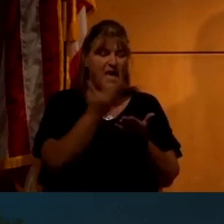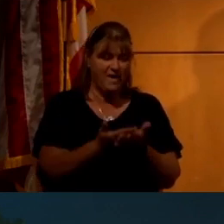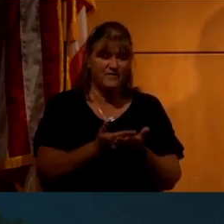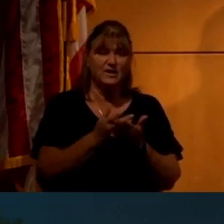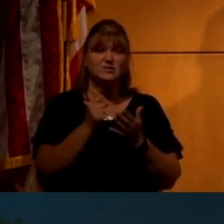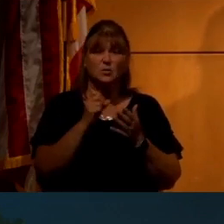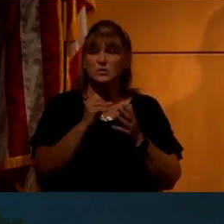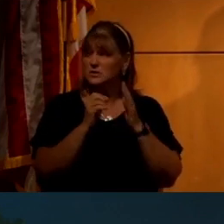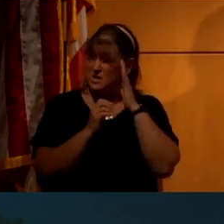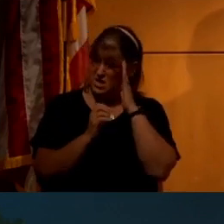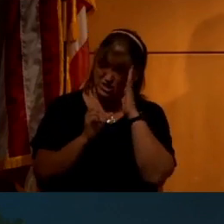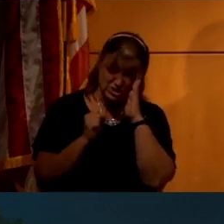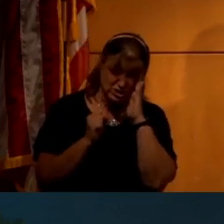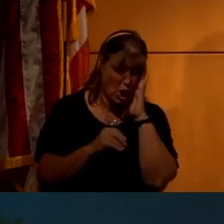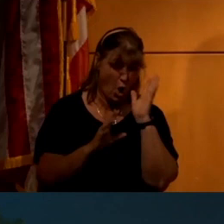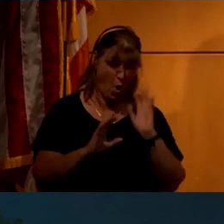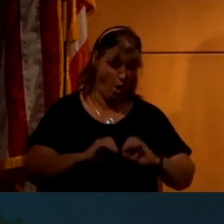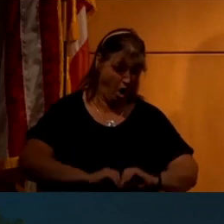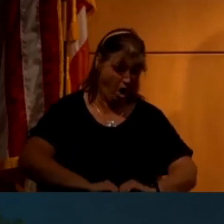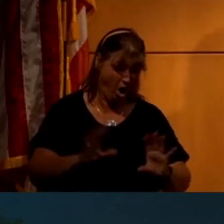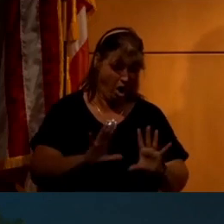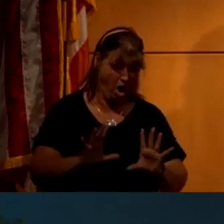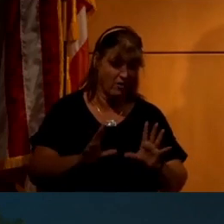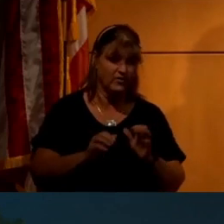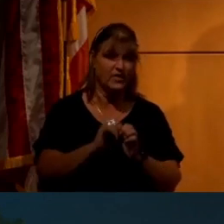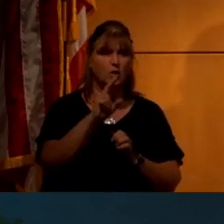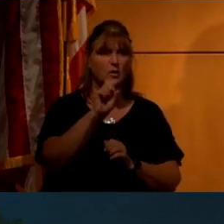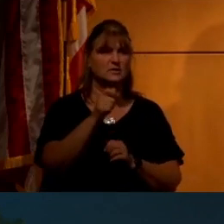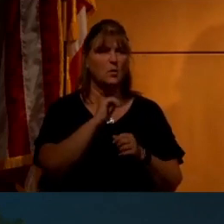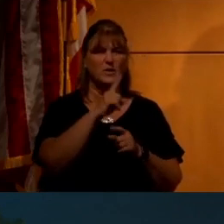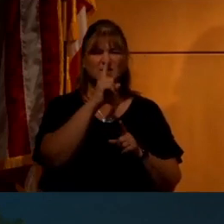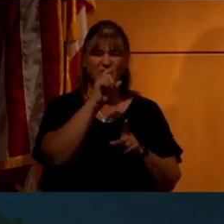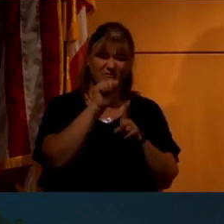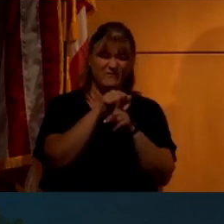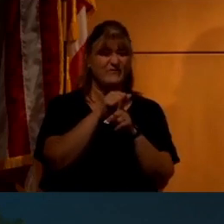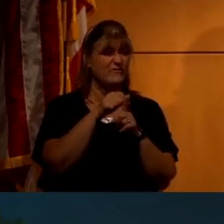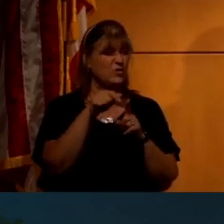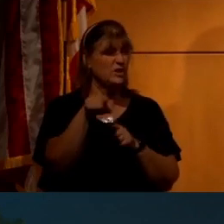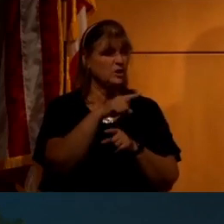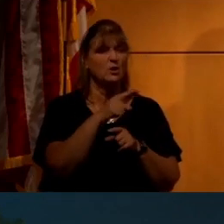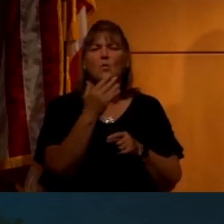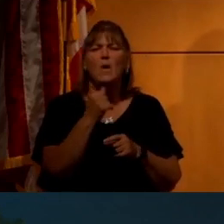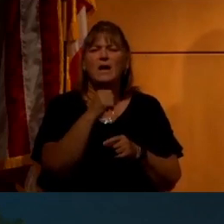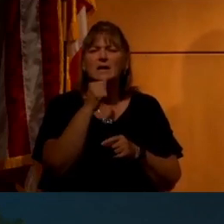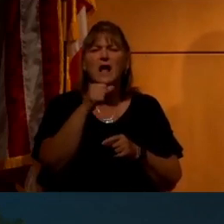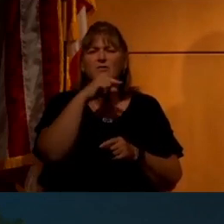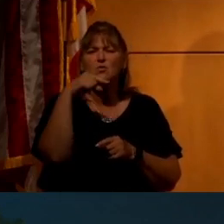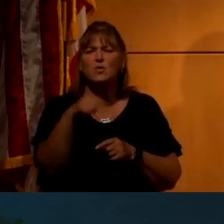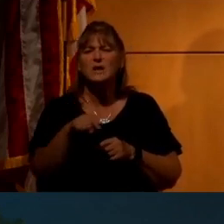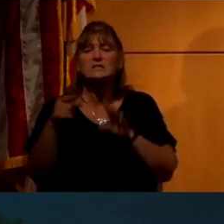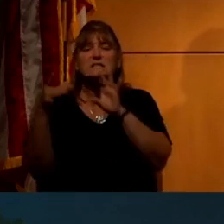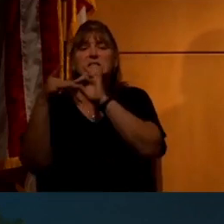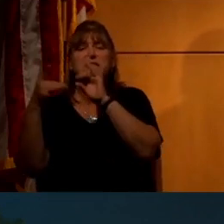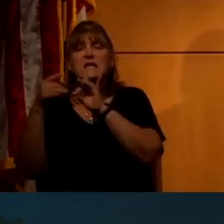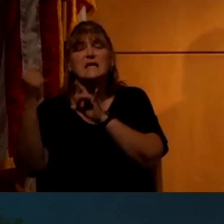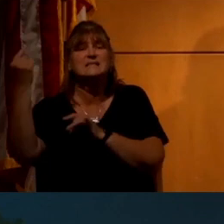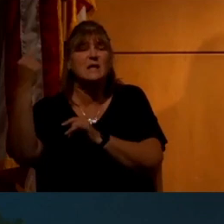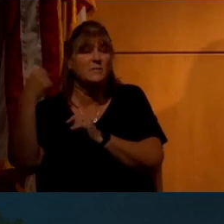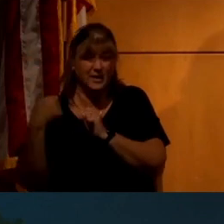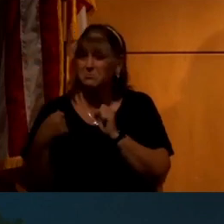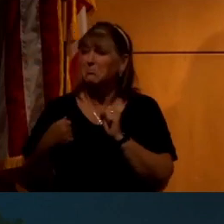evidence was so obvious that the United States was faking these missions, why didn't the Soviets say anything?